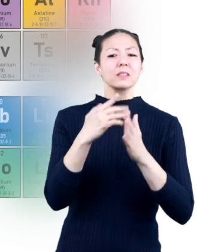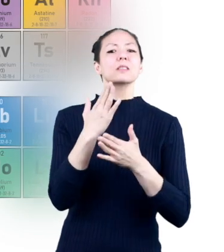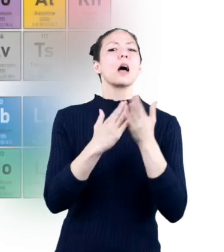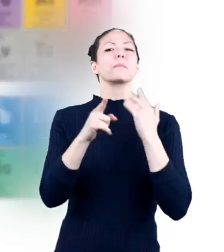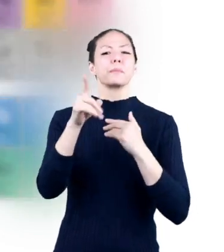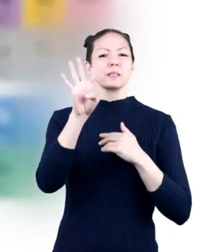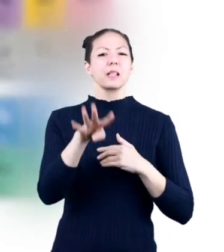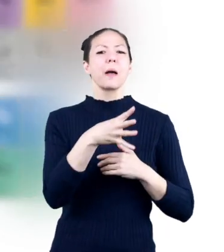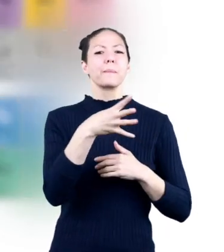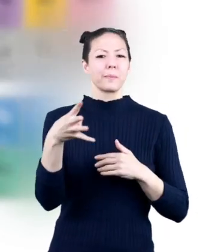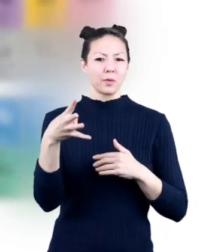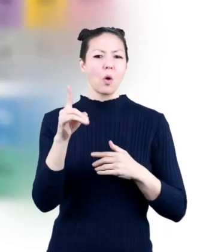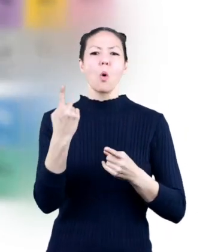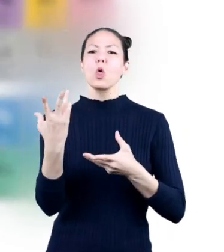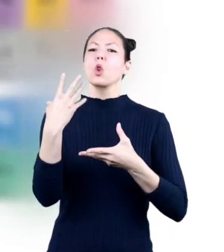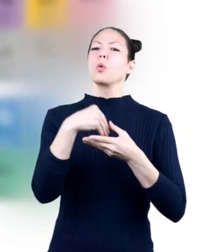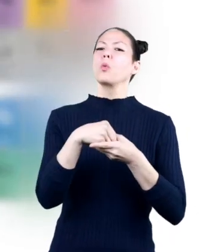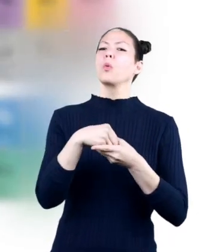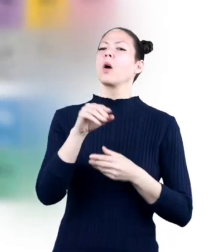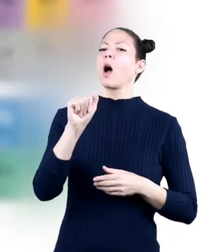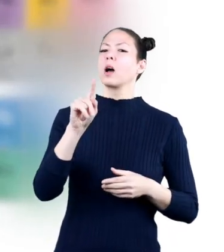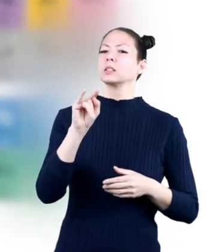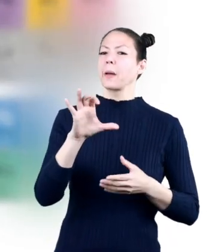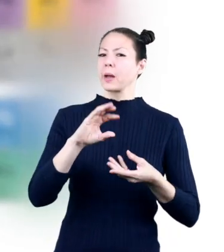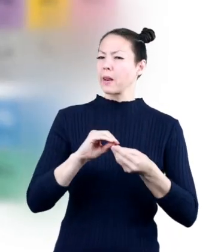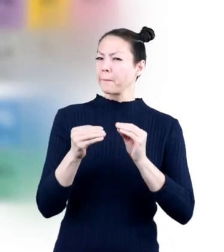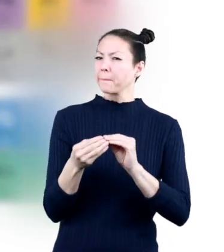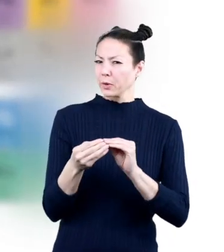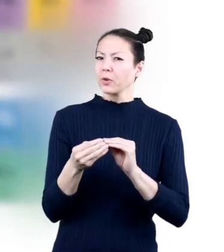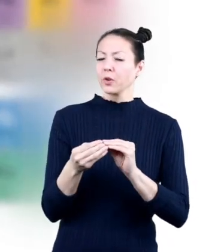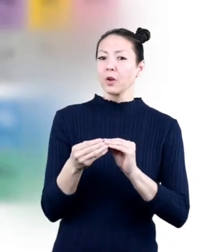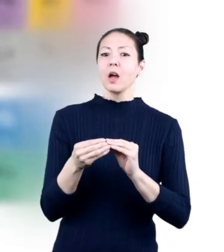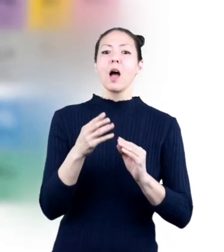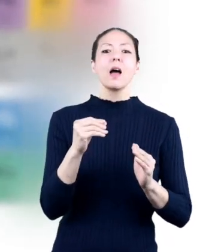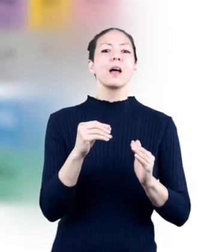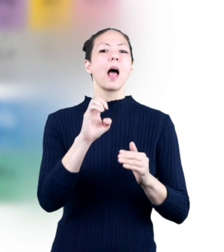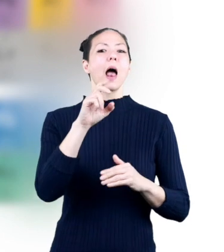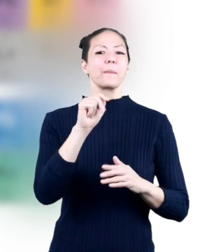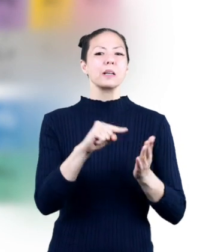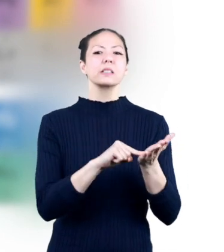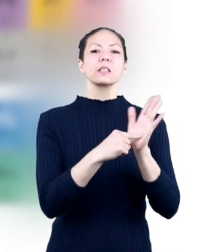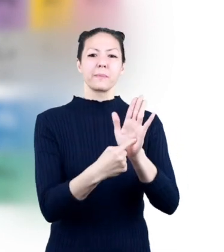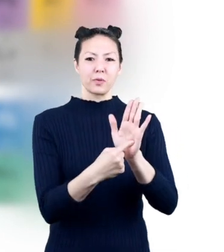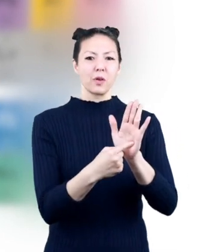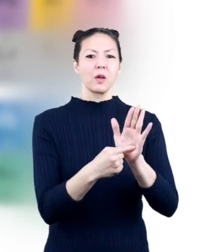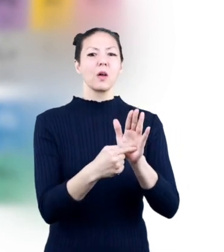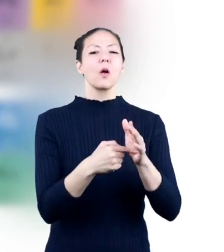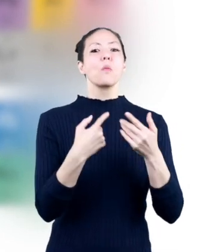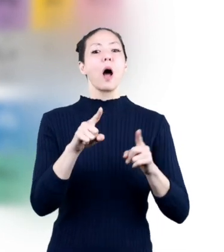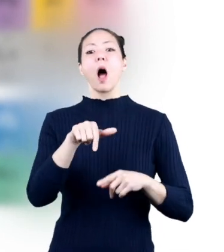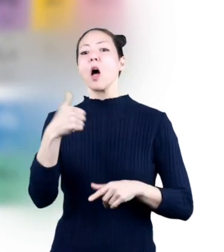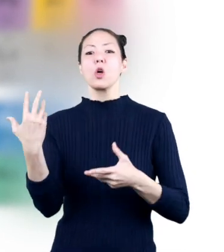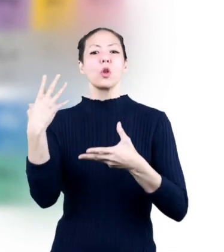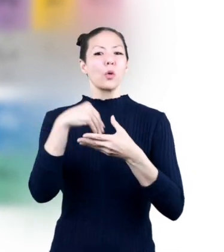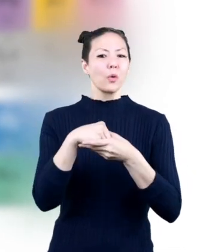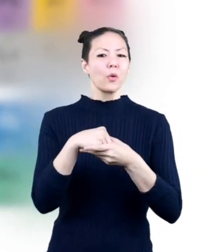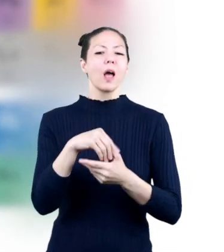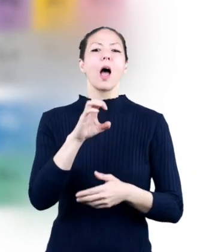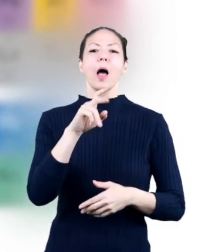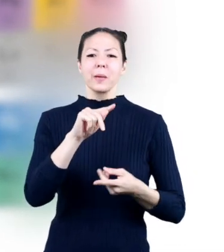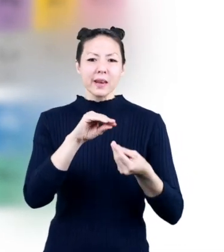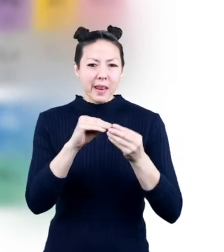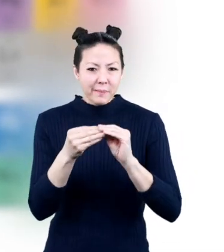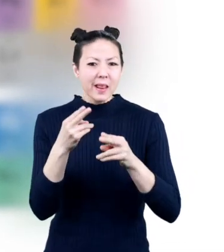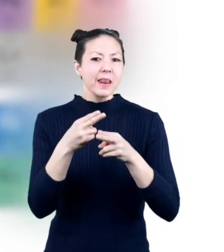example some tables may only include the atomic number and element symbol while others include the element